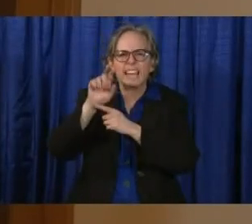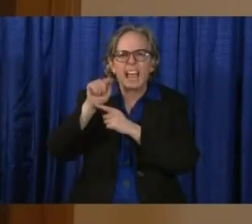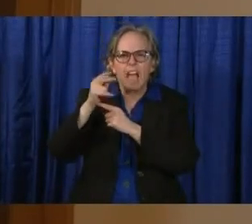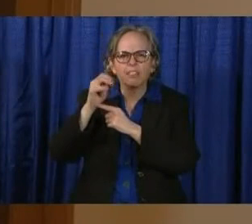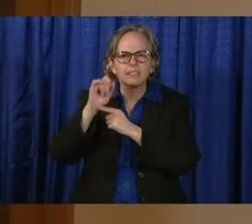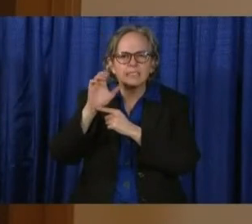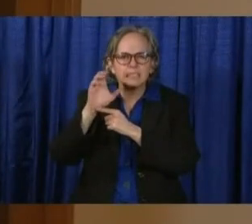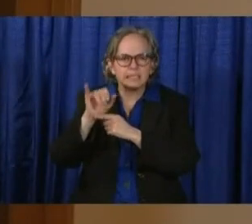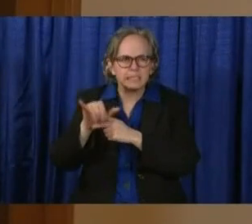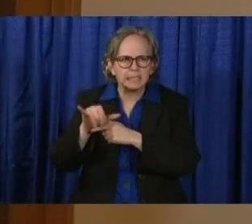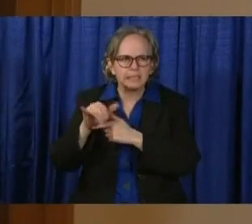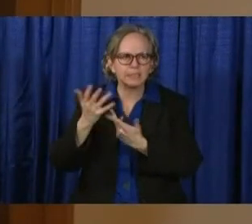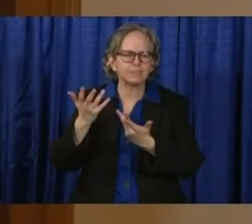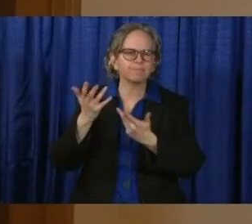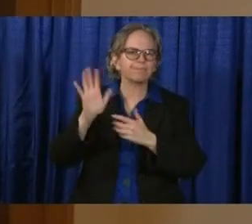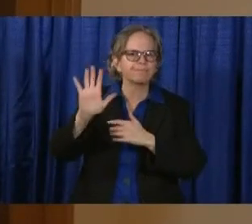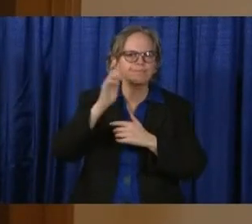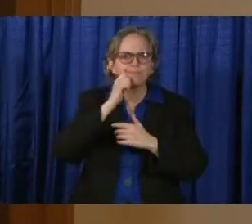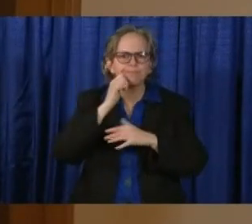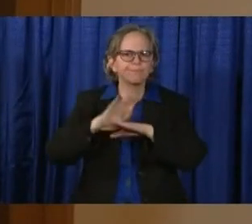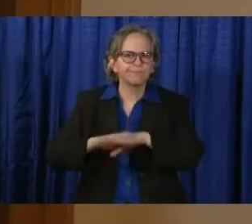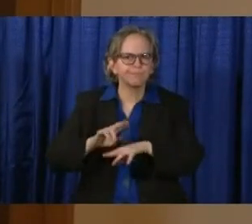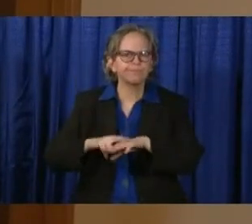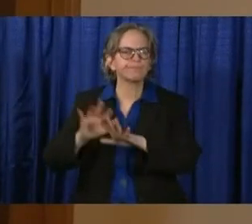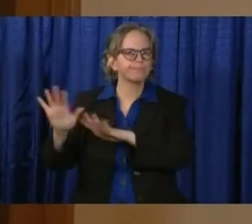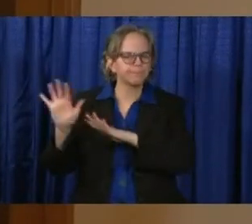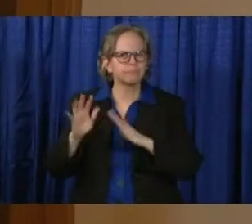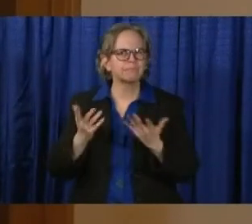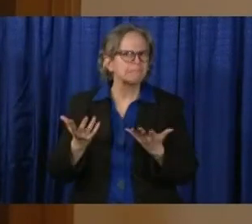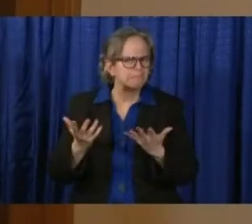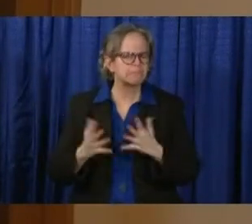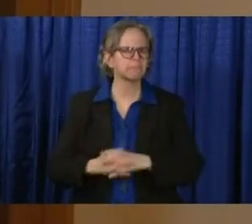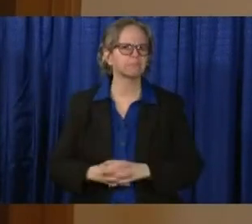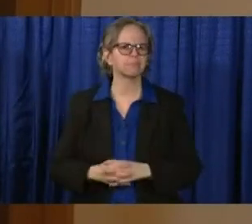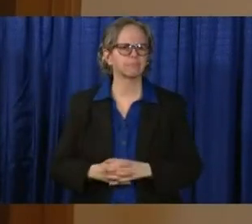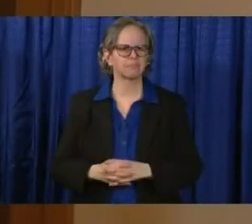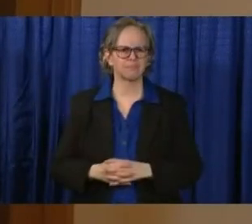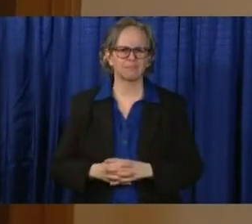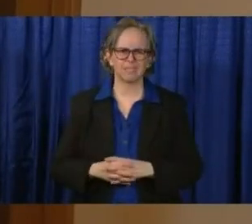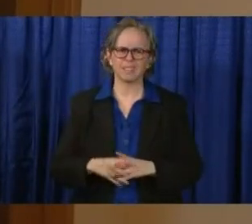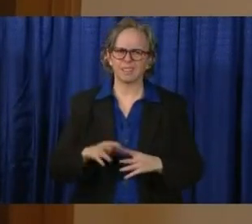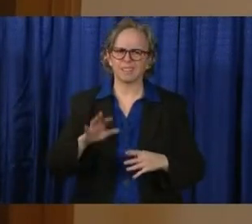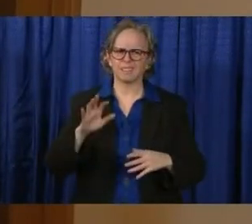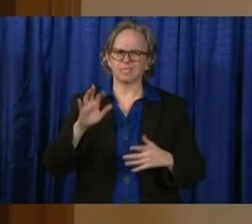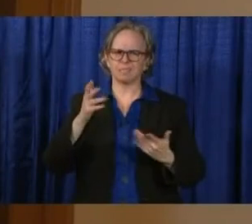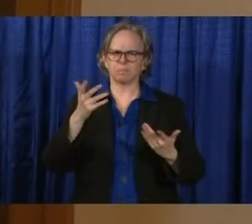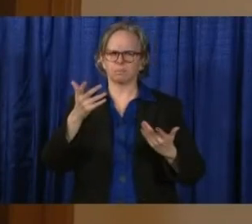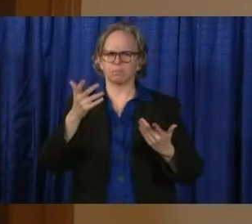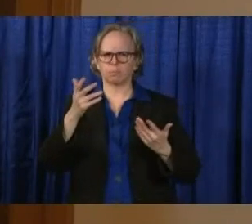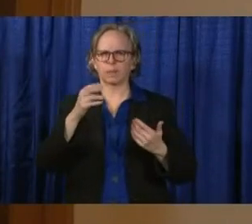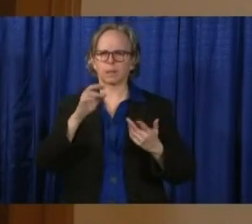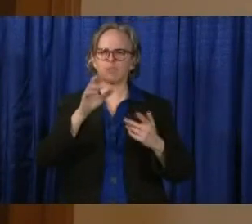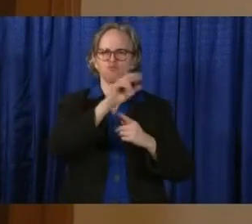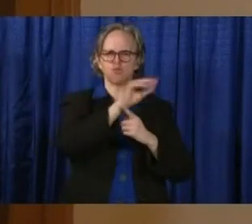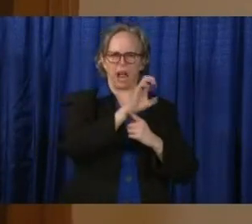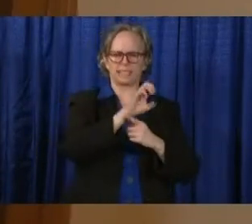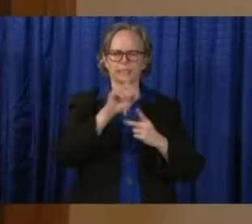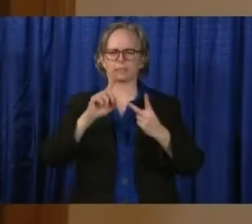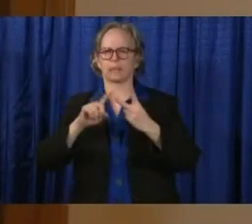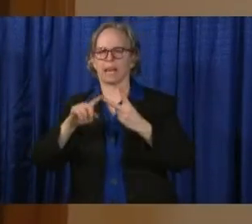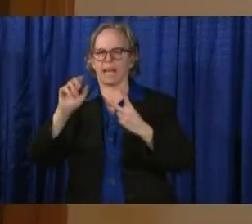Oh. Let me tell you a few things about race and ethnicity as we know them today.